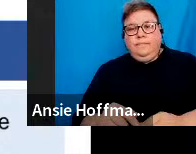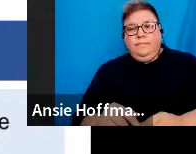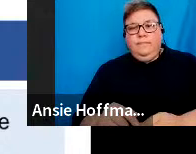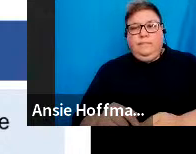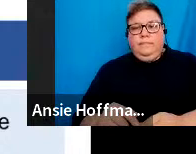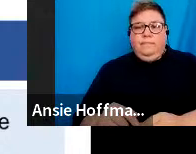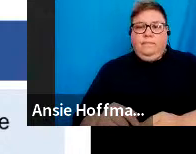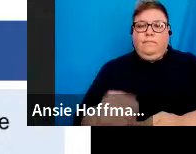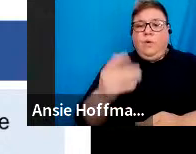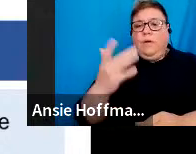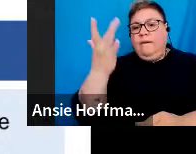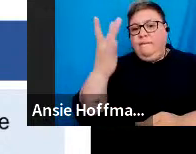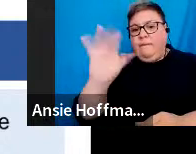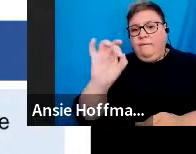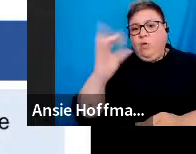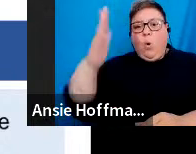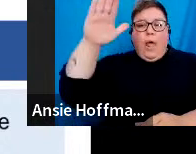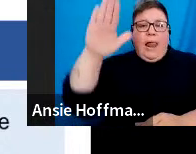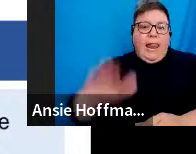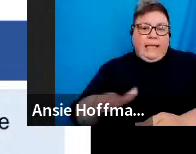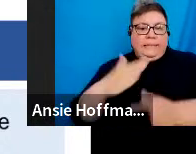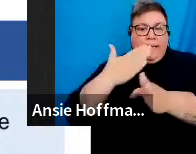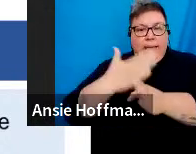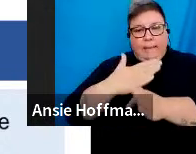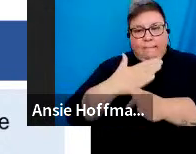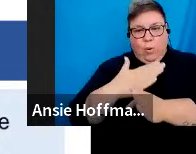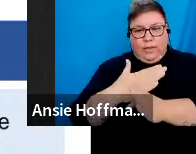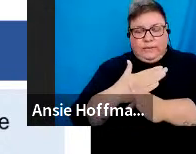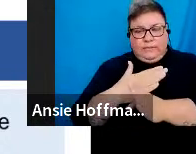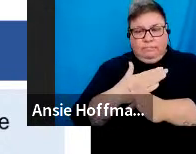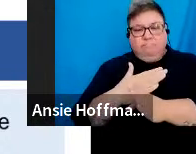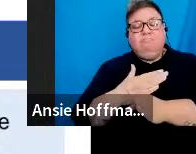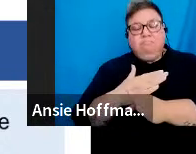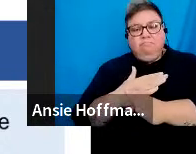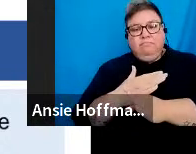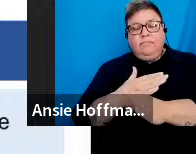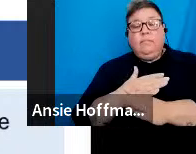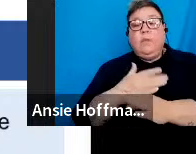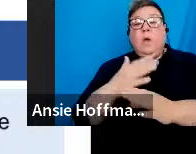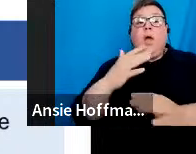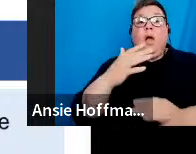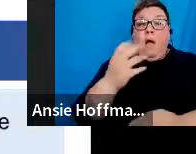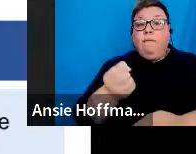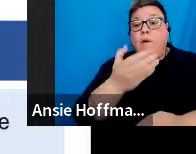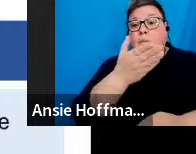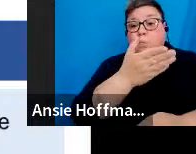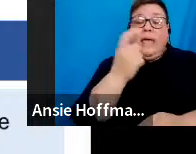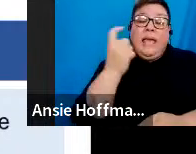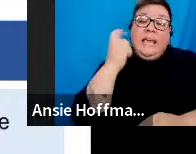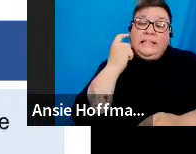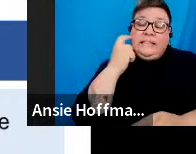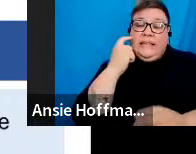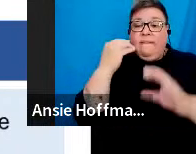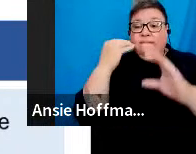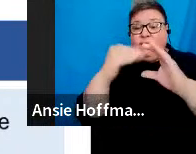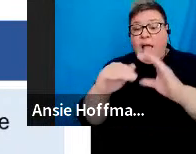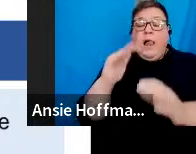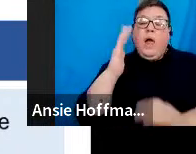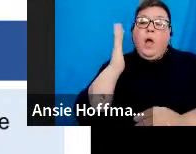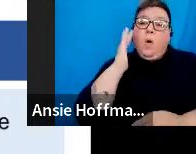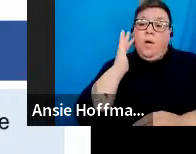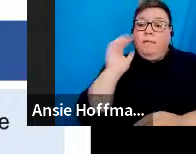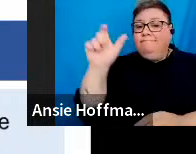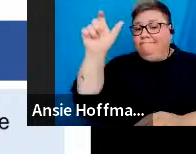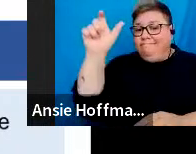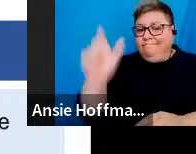50 or less employees. Okay. So, it says made available to the employer on easy file employer and e-filing